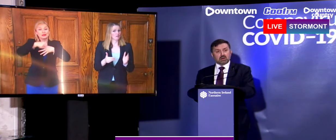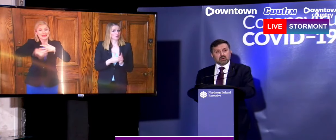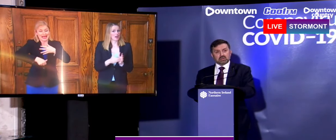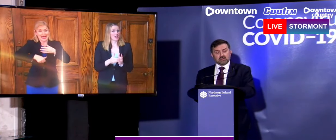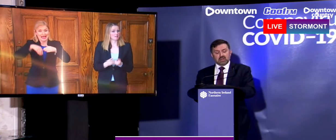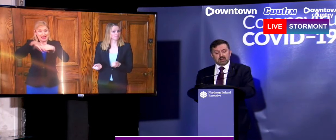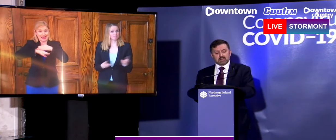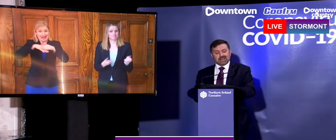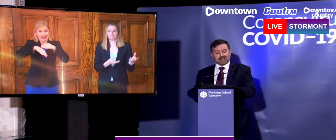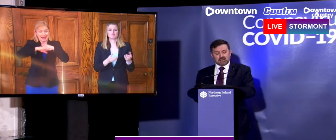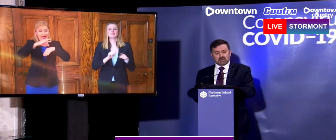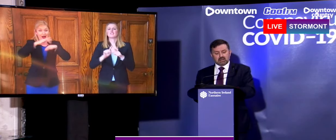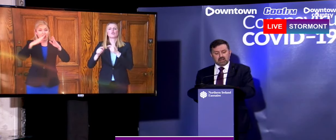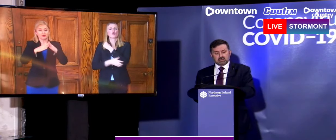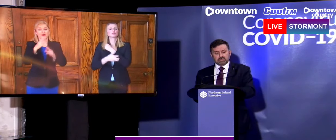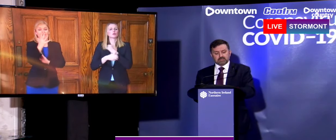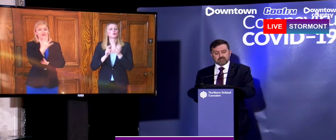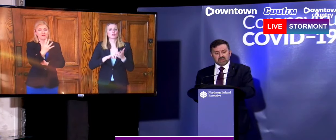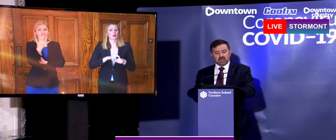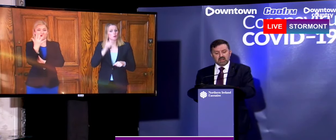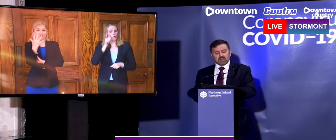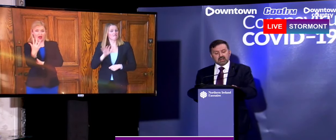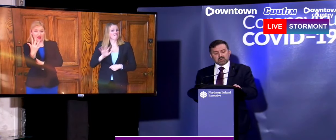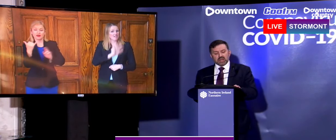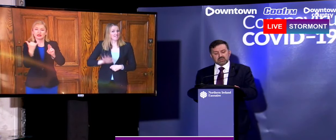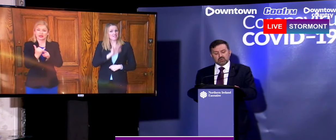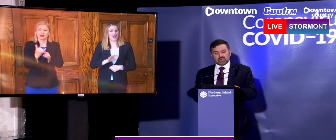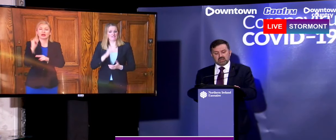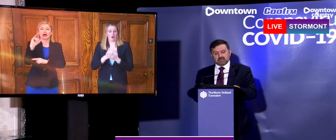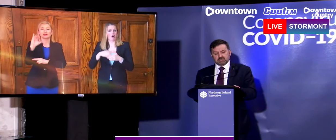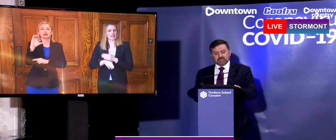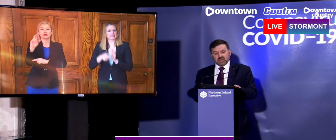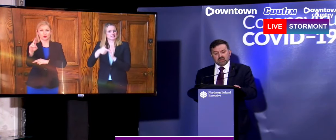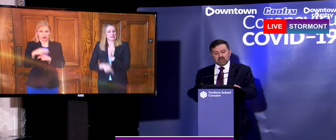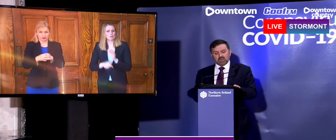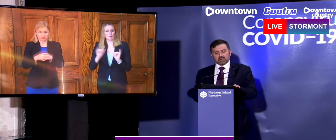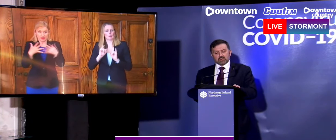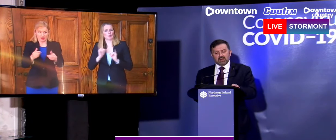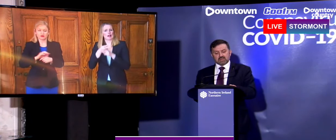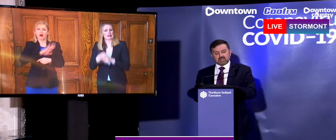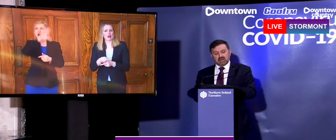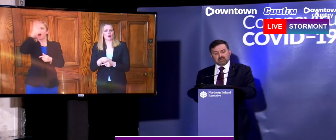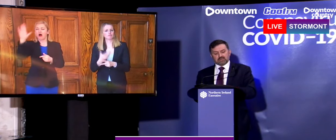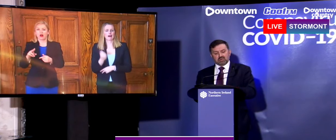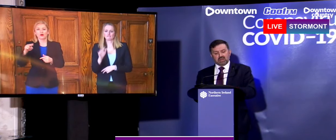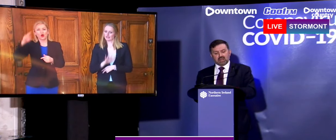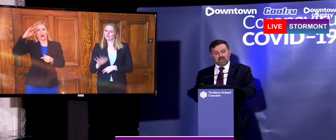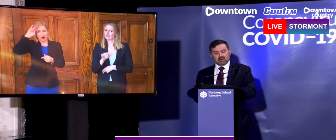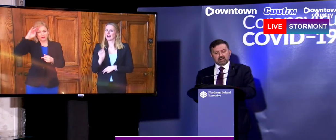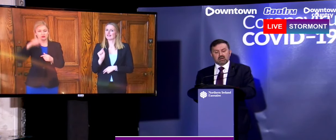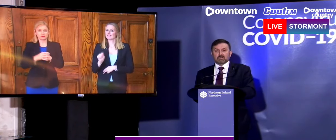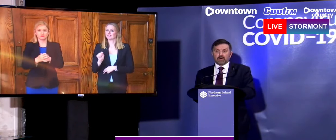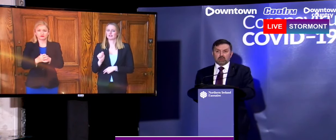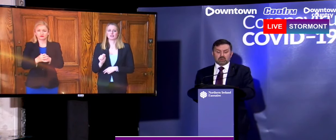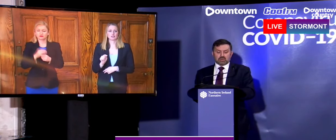across Northern Ireland in critical care. That is why it's so essential that we also have the staff to provide